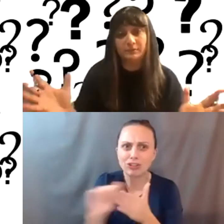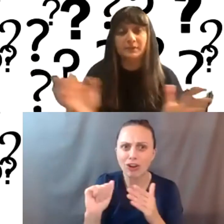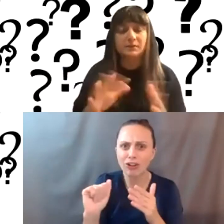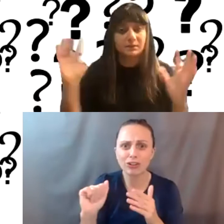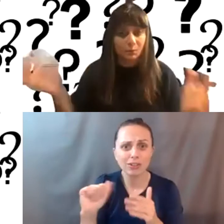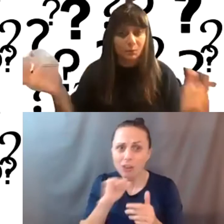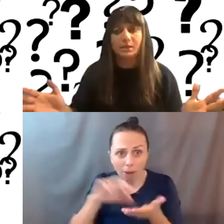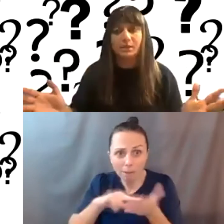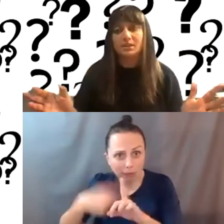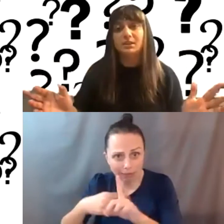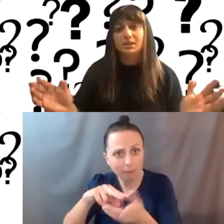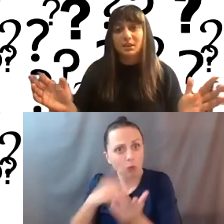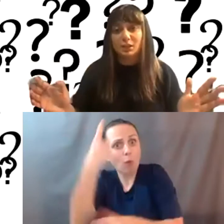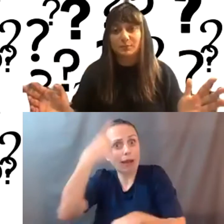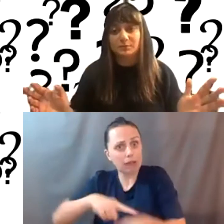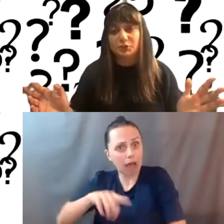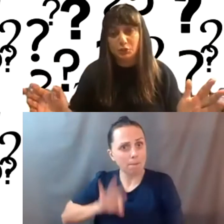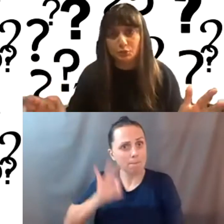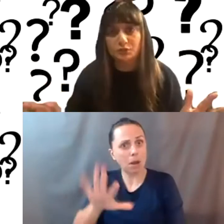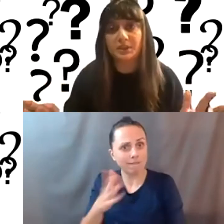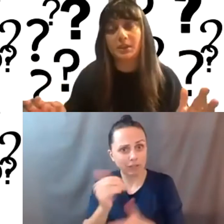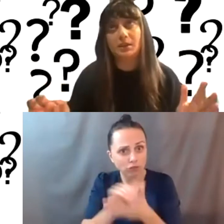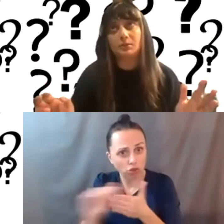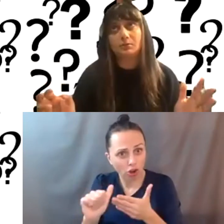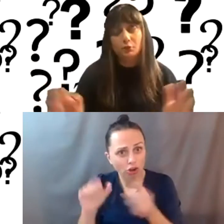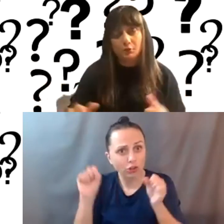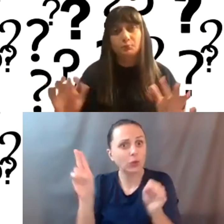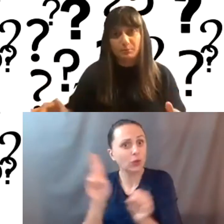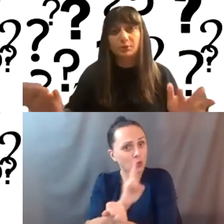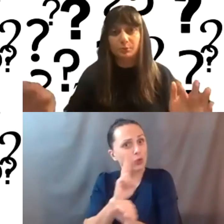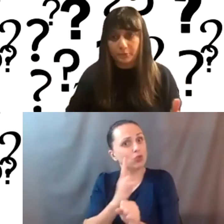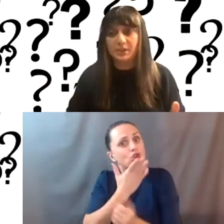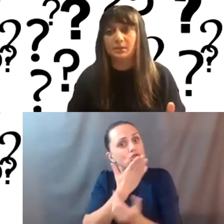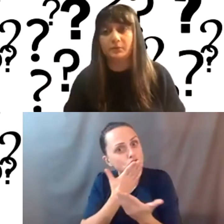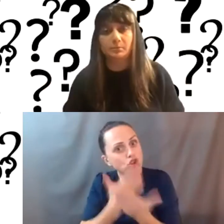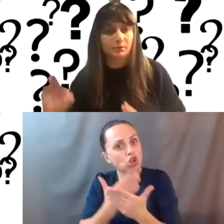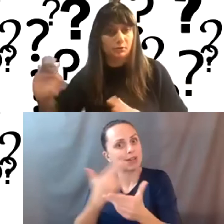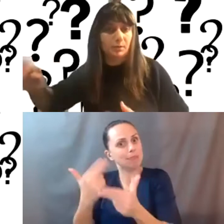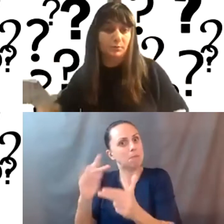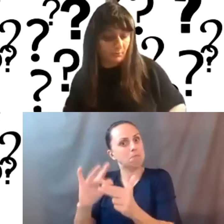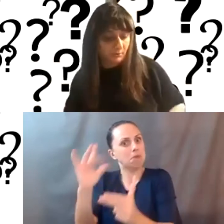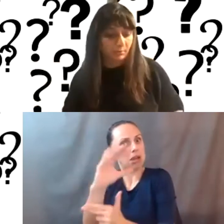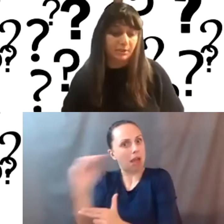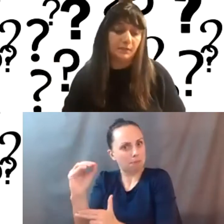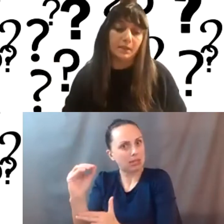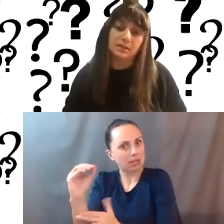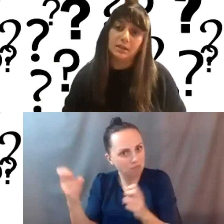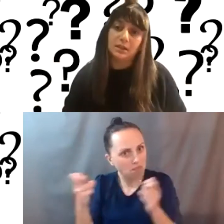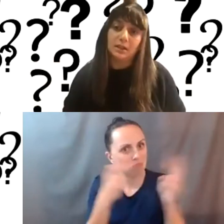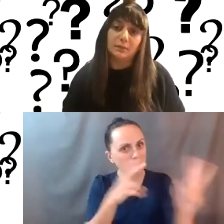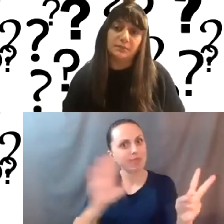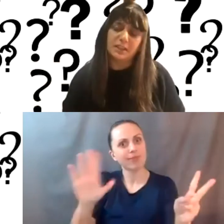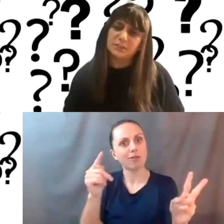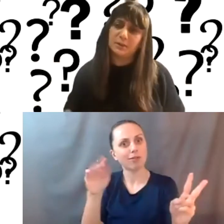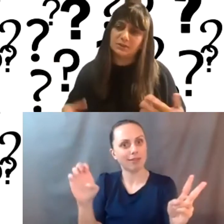like a monthly fee. This is a one-time fee, um, to use a good reputable theme from a good reputable company that,